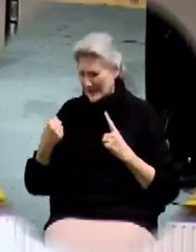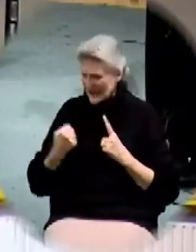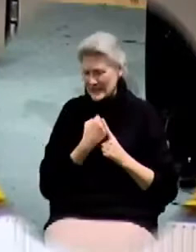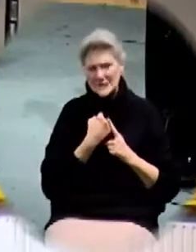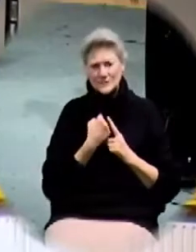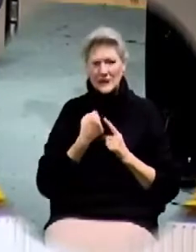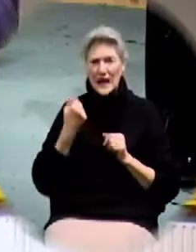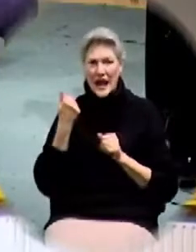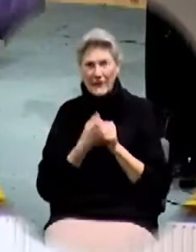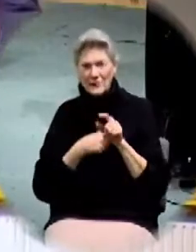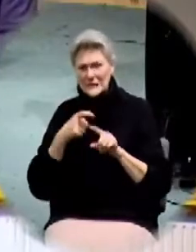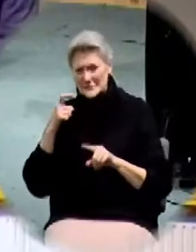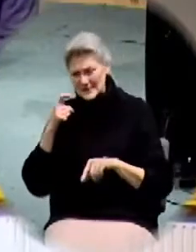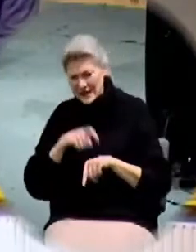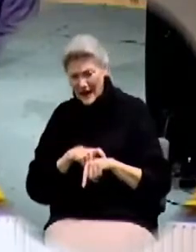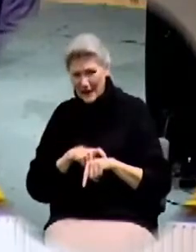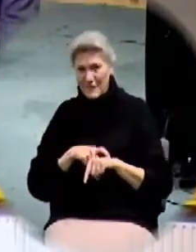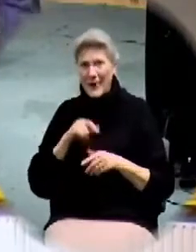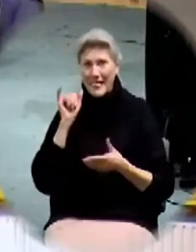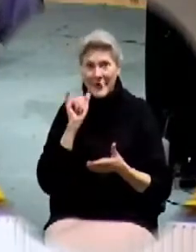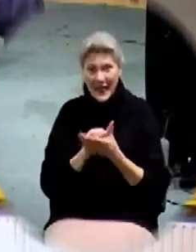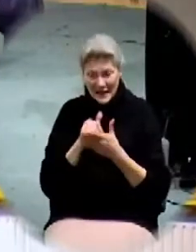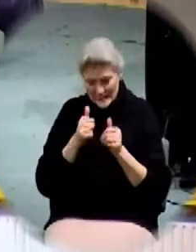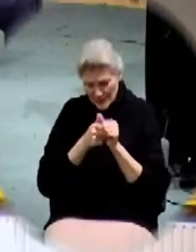This is the apostle Paul.